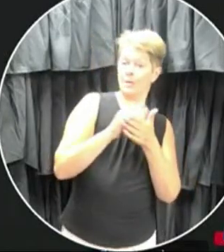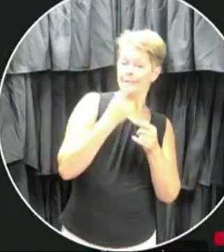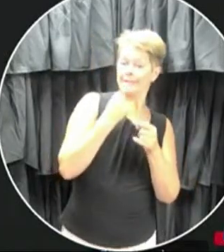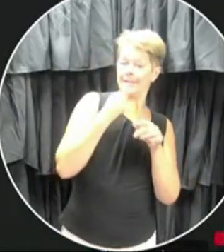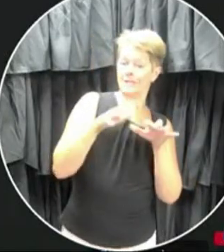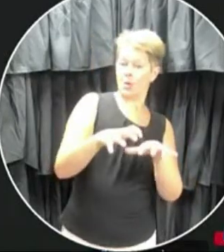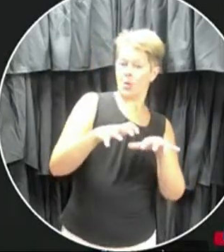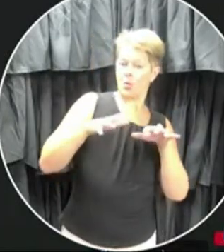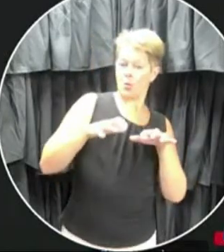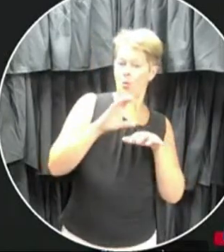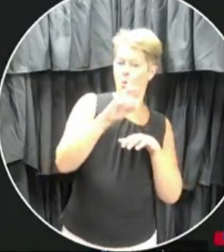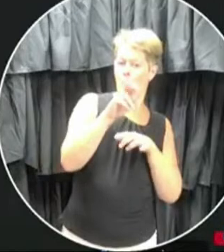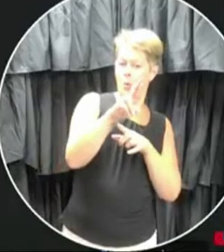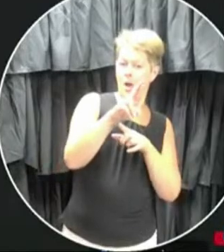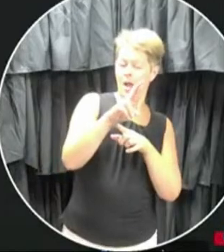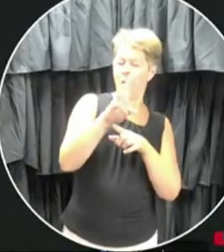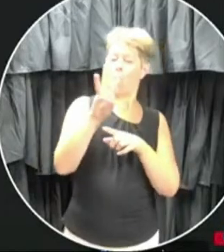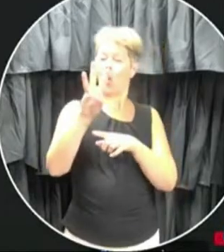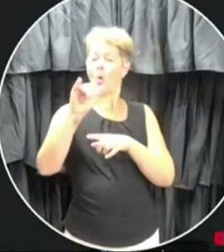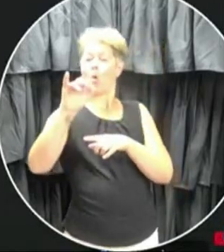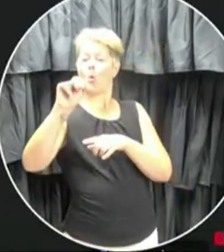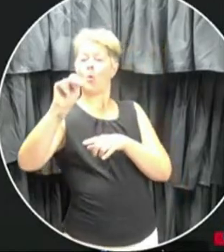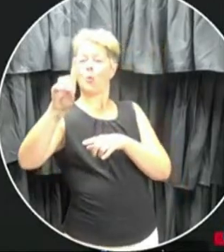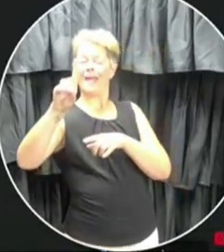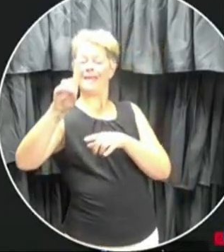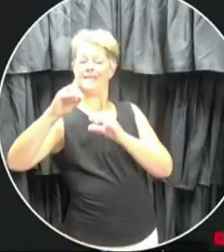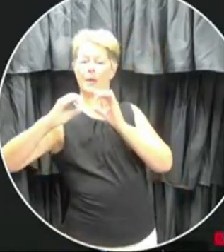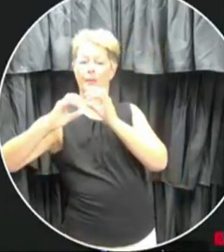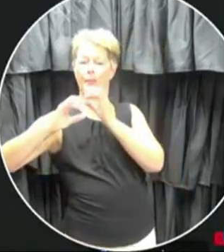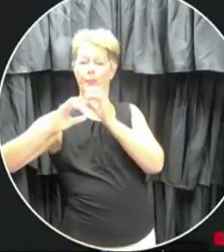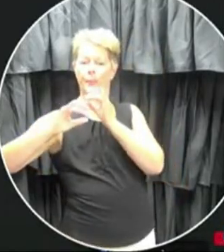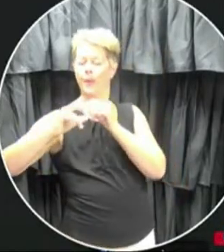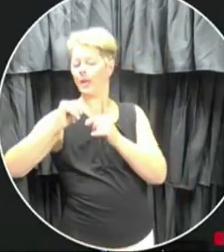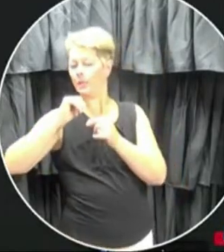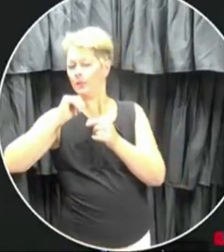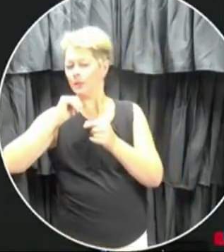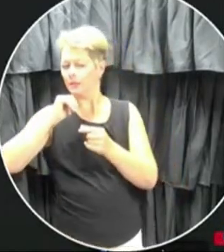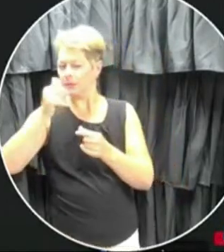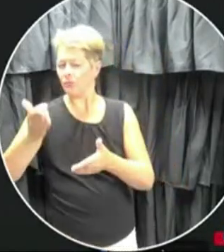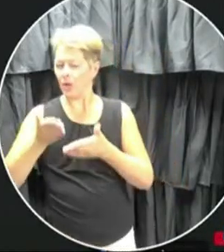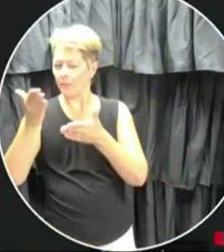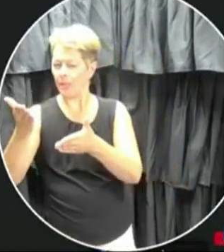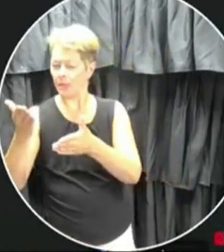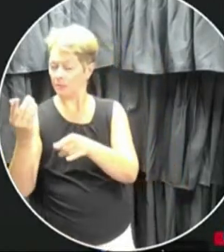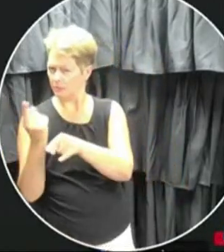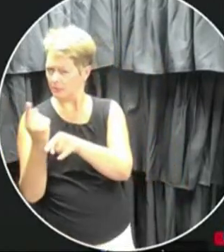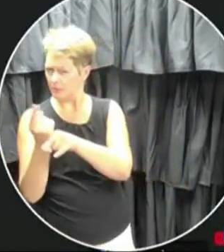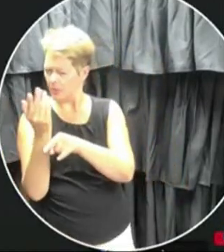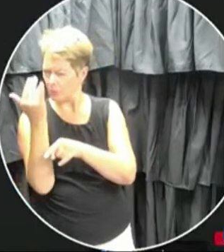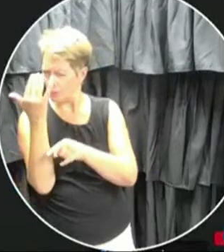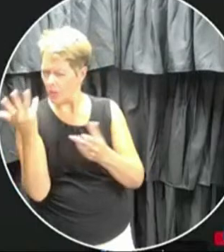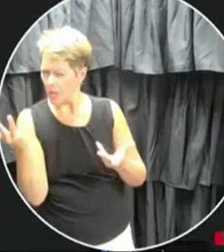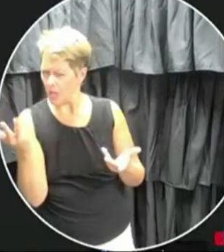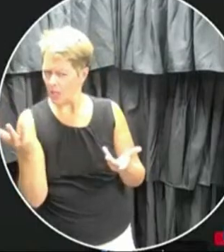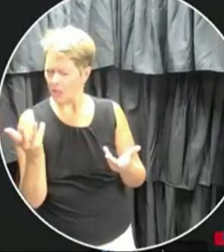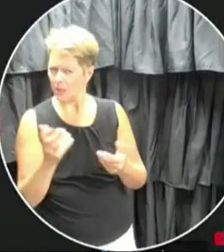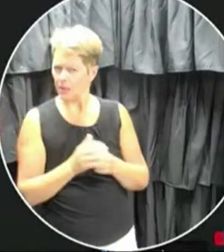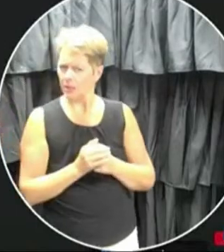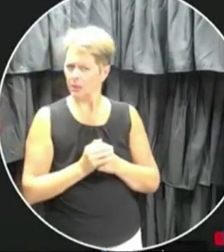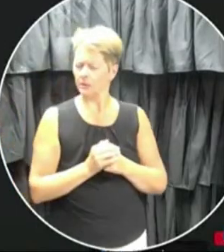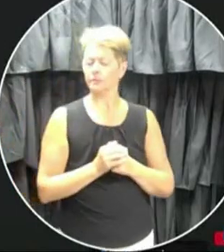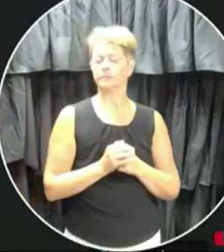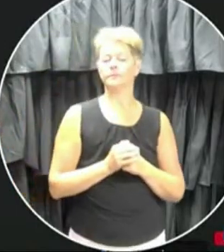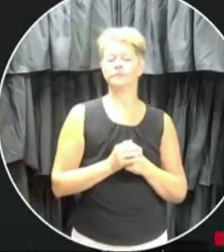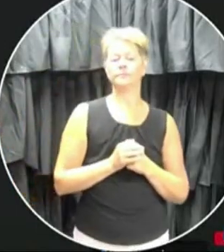choir and wind instruments. I wonder if you could talk about why, uh, those two things choir and wind instruments, um, are being